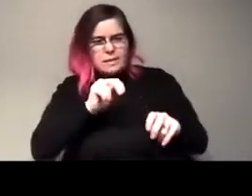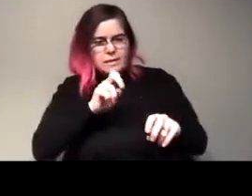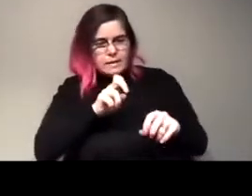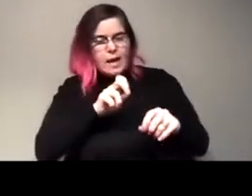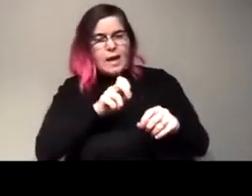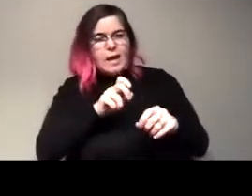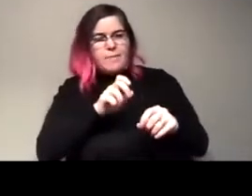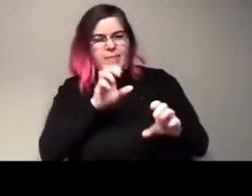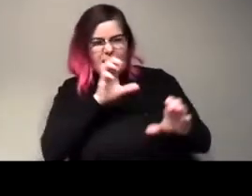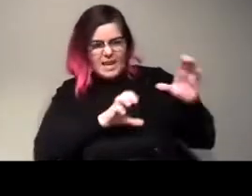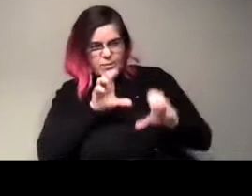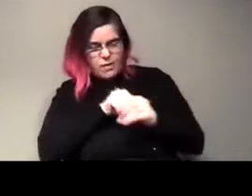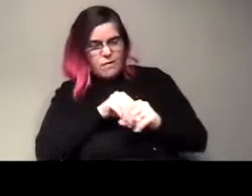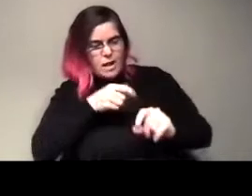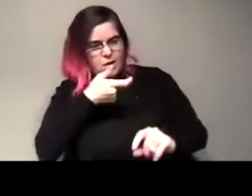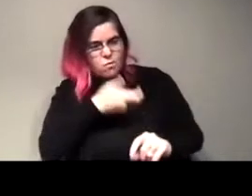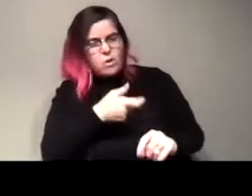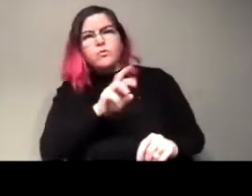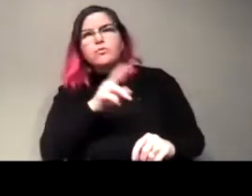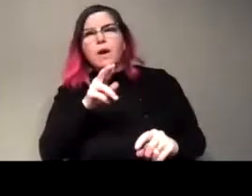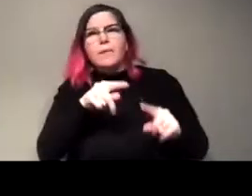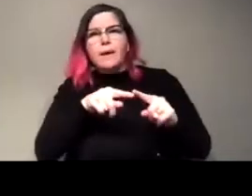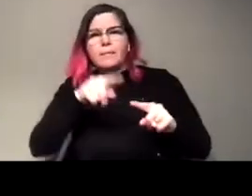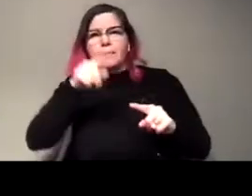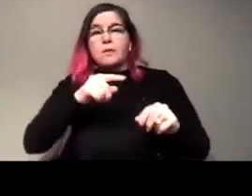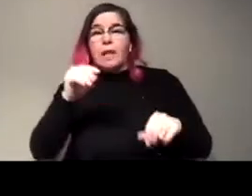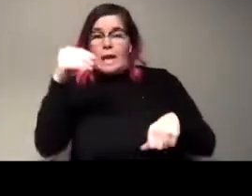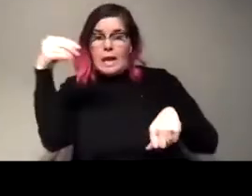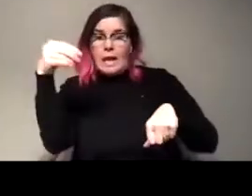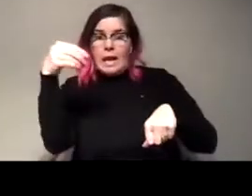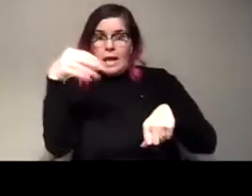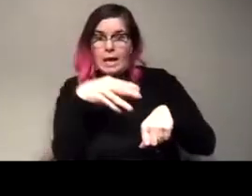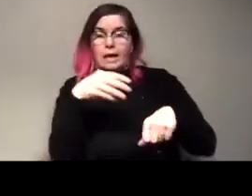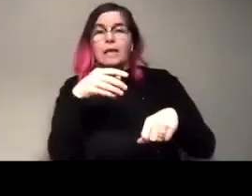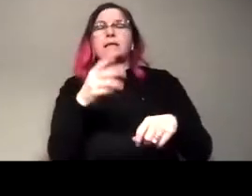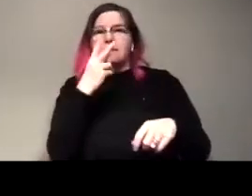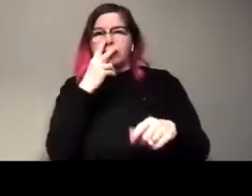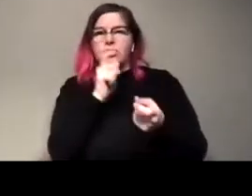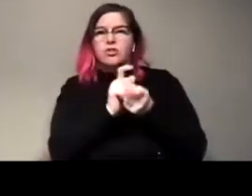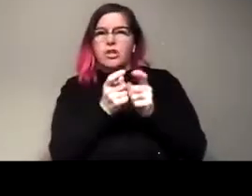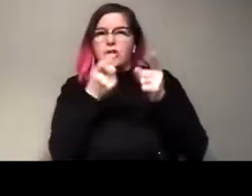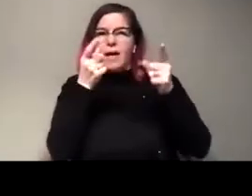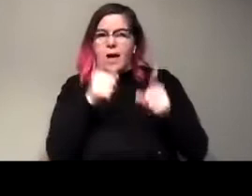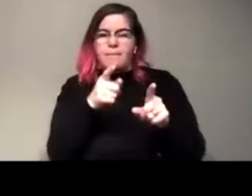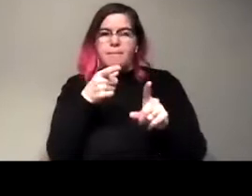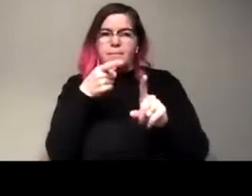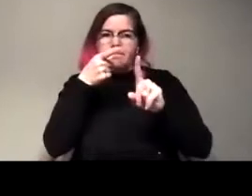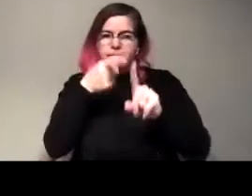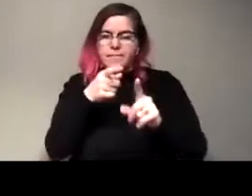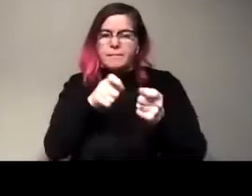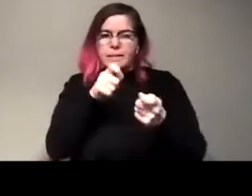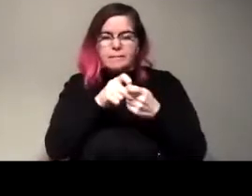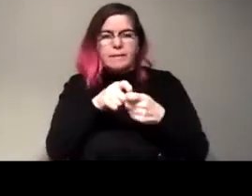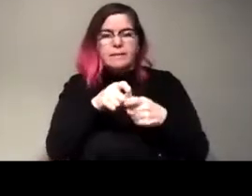chemistry. And so that's what we're seeing on the right here is that as we shine light, we can actually see changes that happen at the active site of the